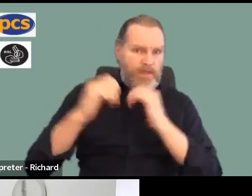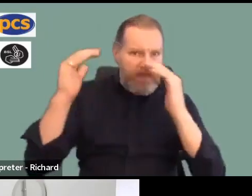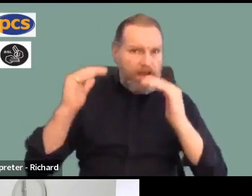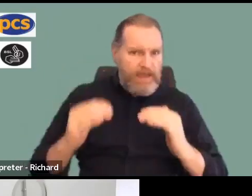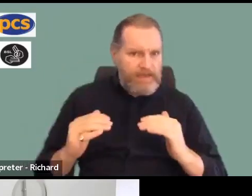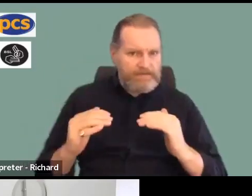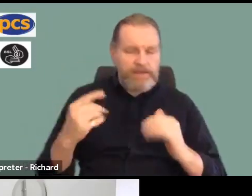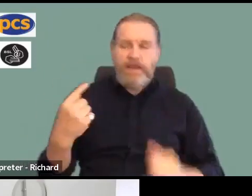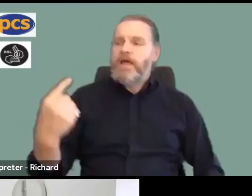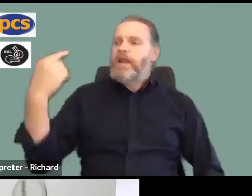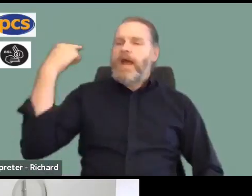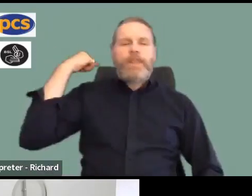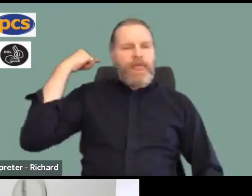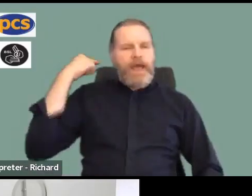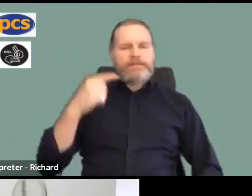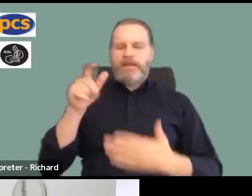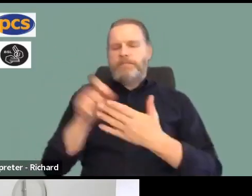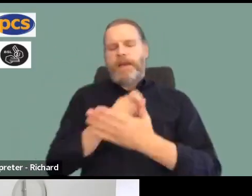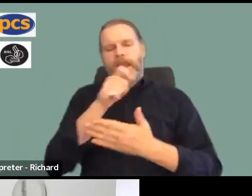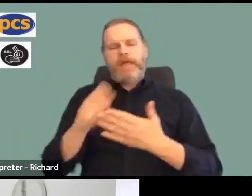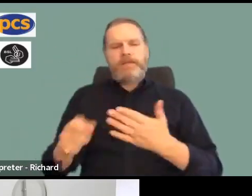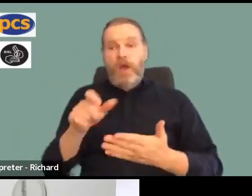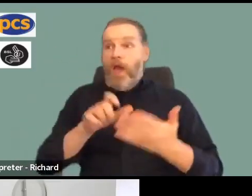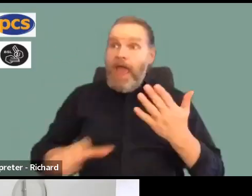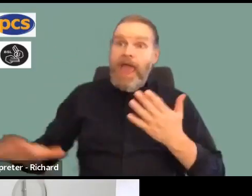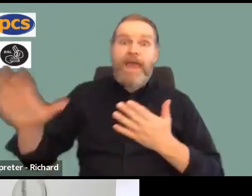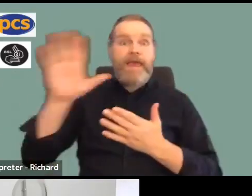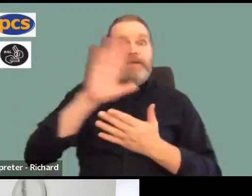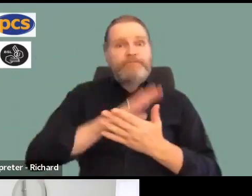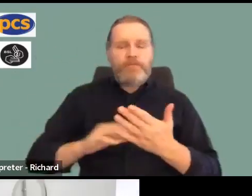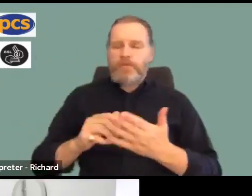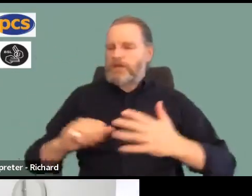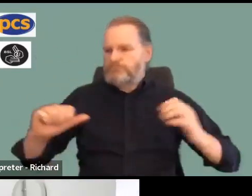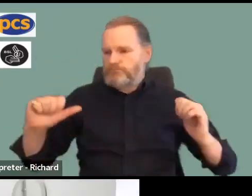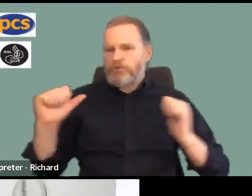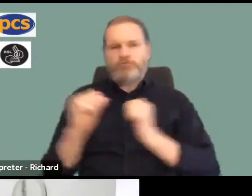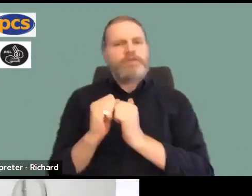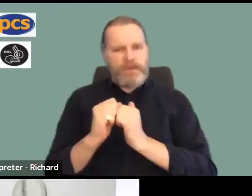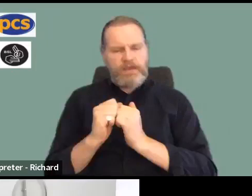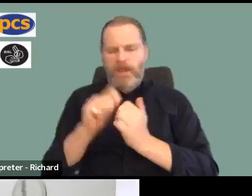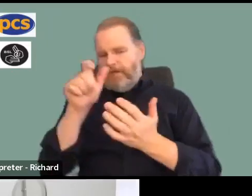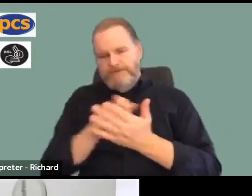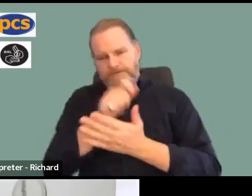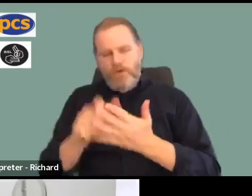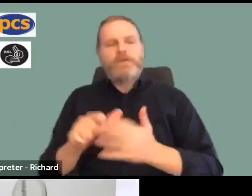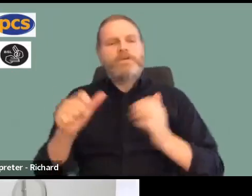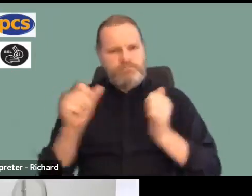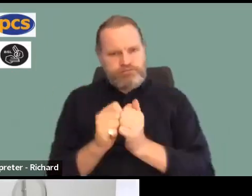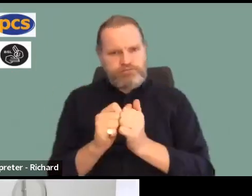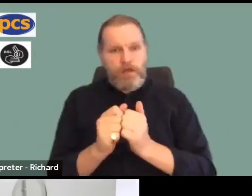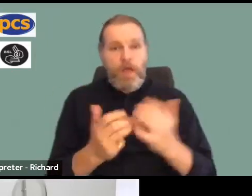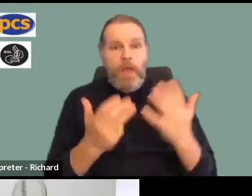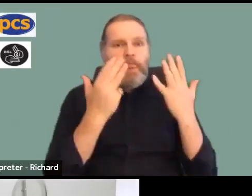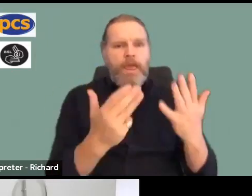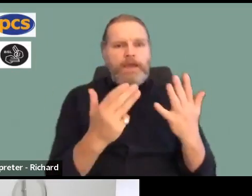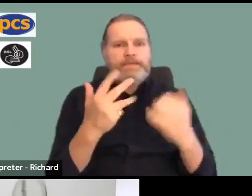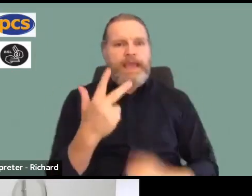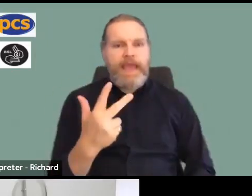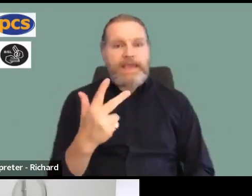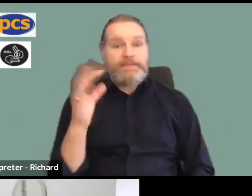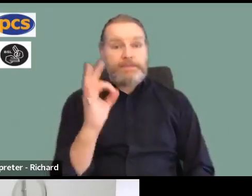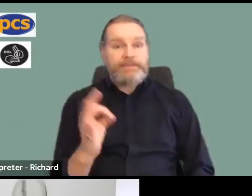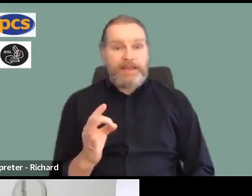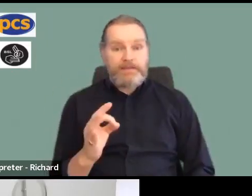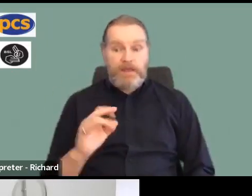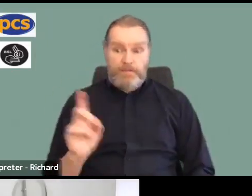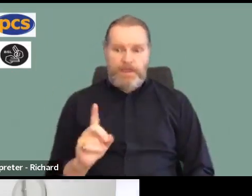to support a 10 percent pay claim, the highest endorsement we'd ever had, nearly 98 percent. People also